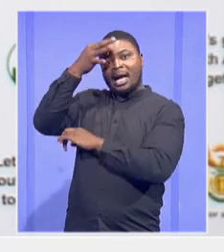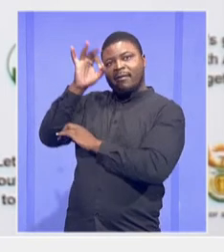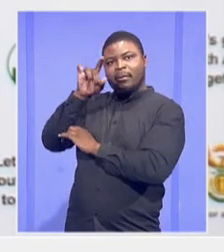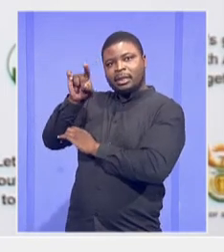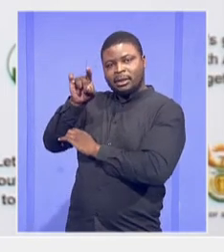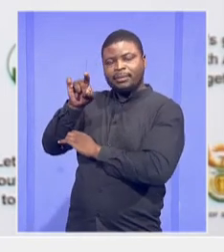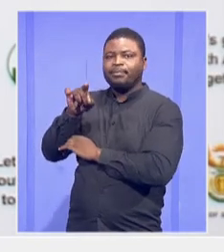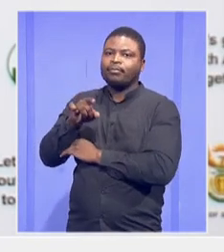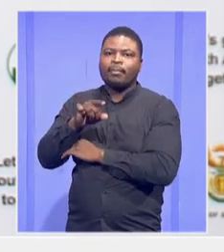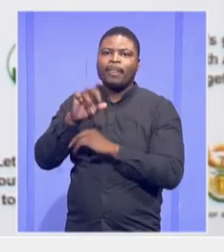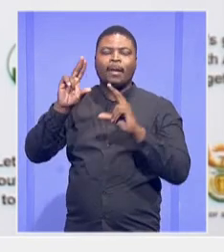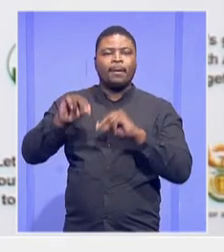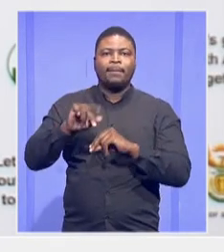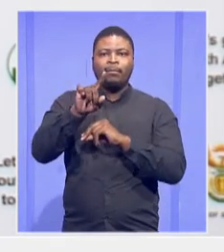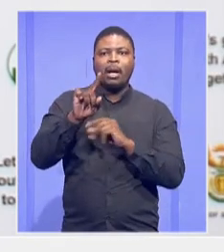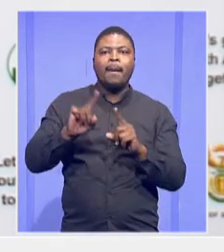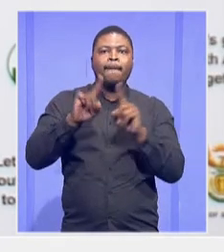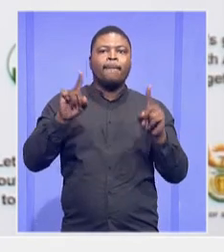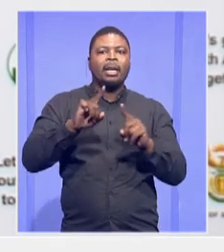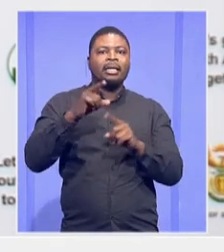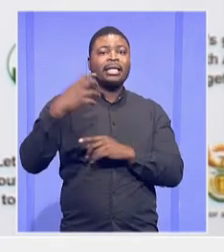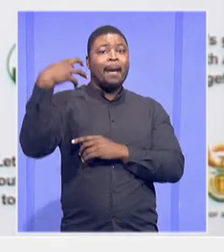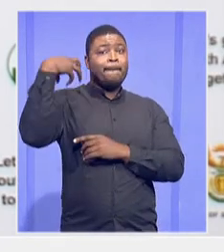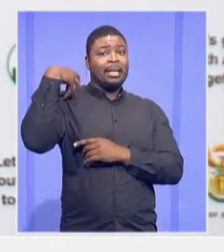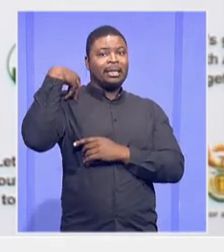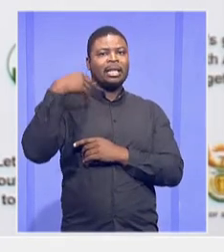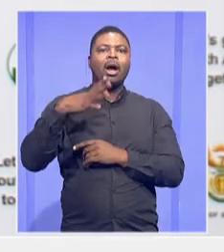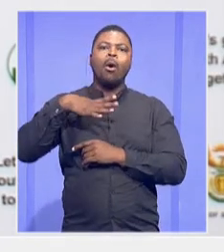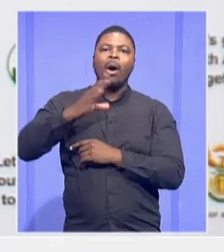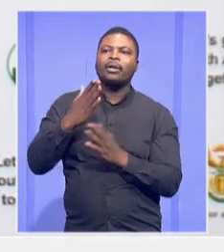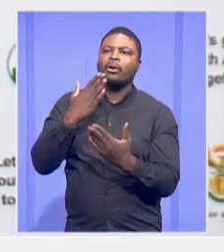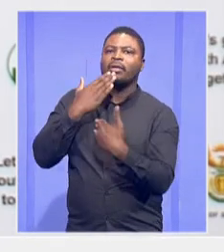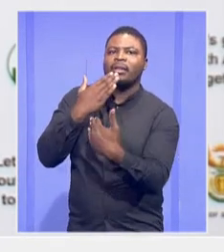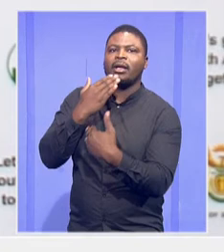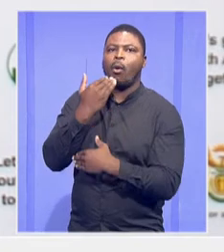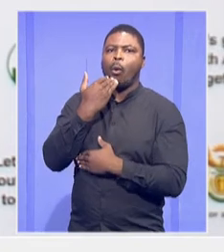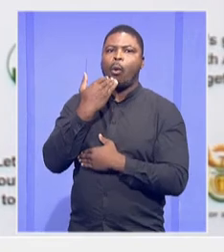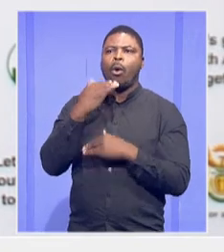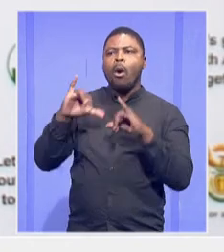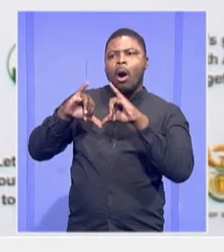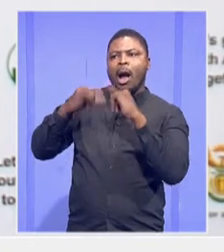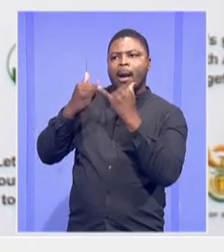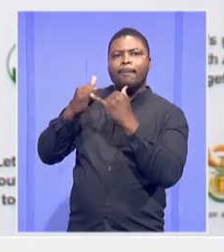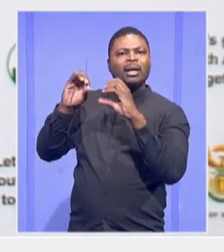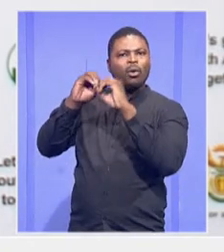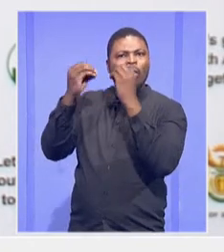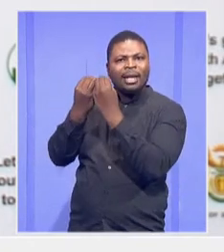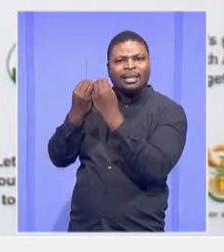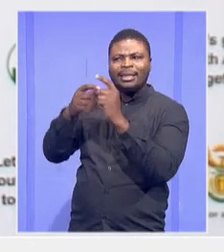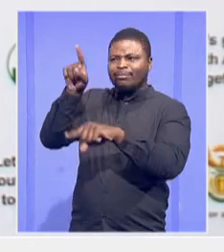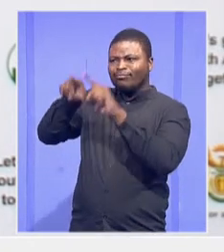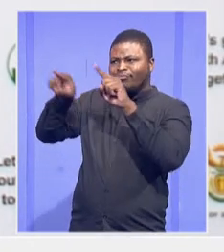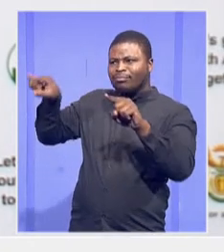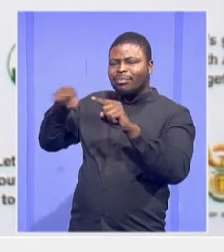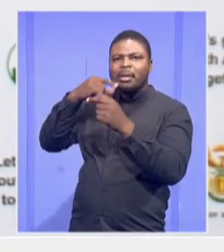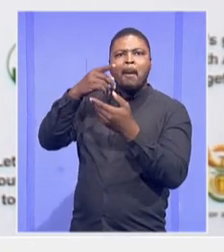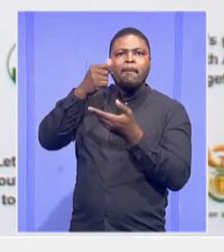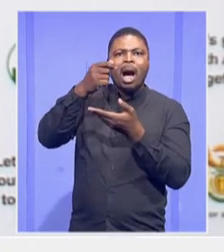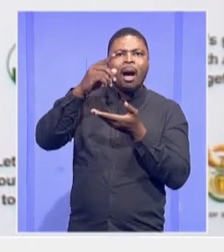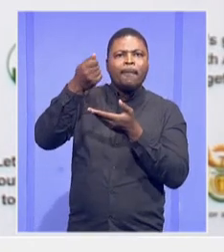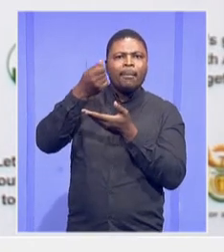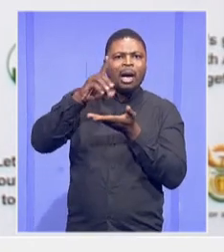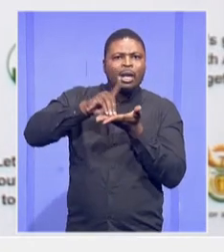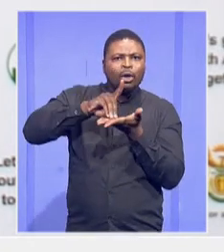earlier on, want to thank donors in South Africa and outside who made good